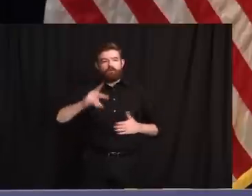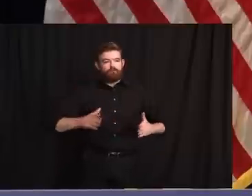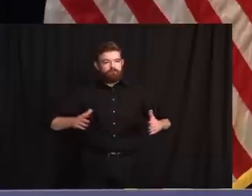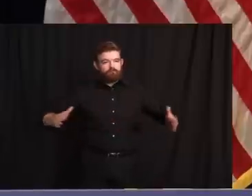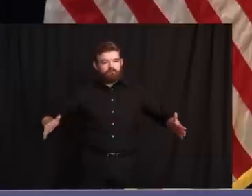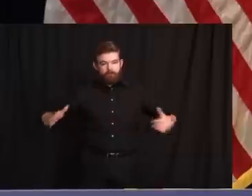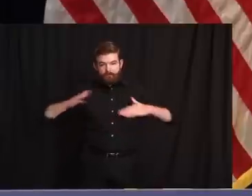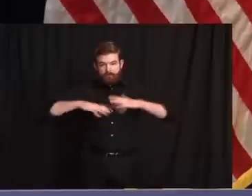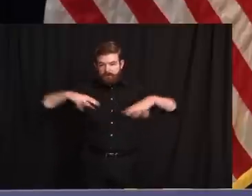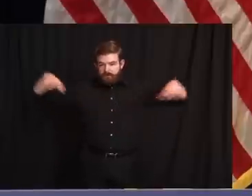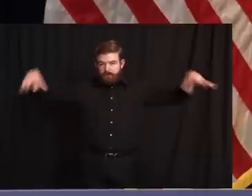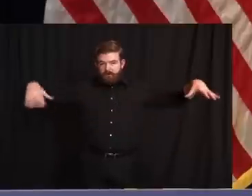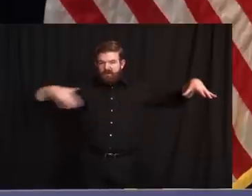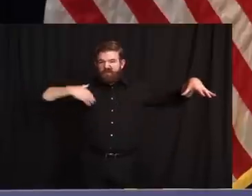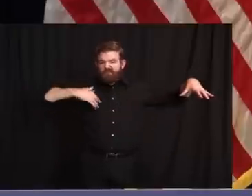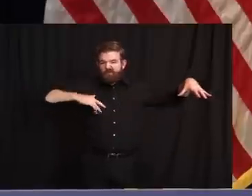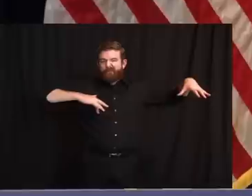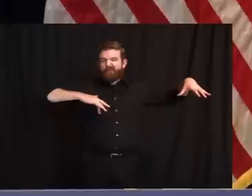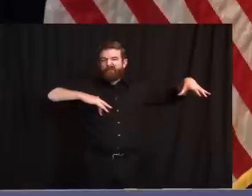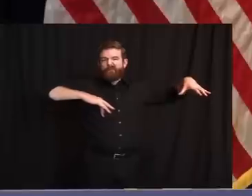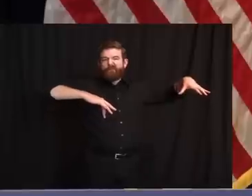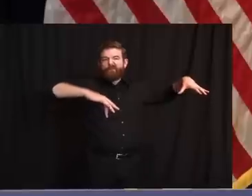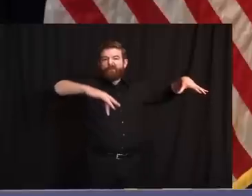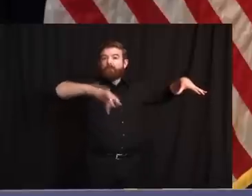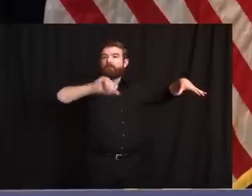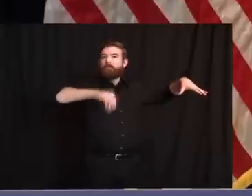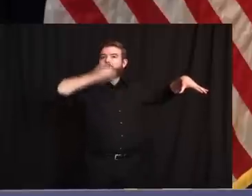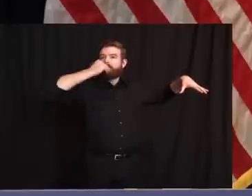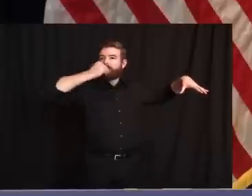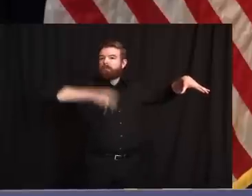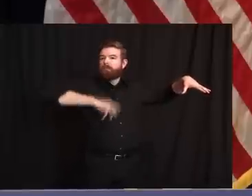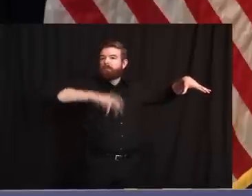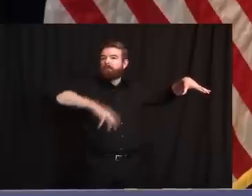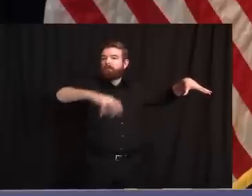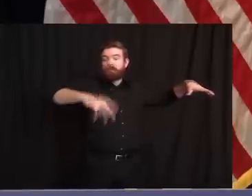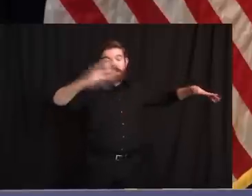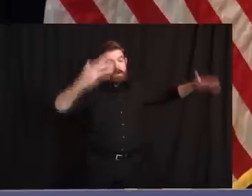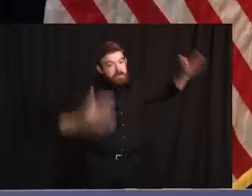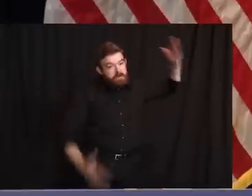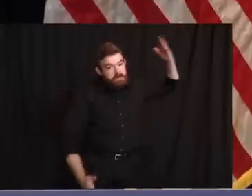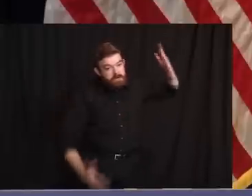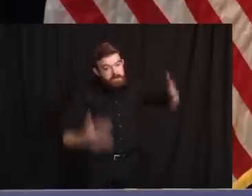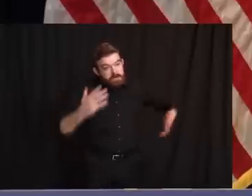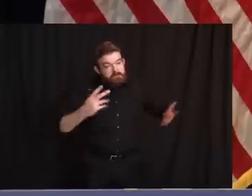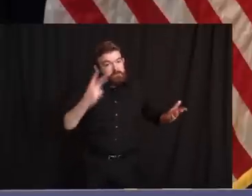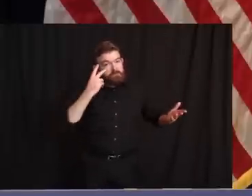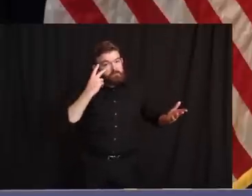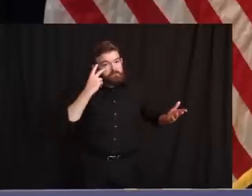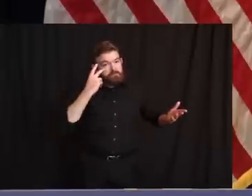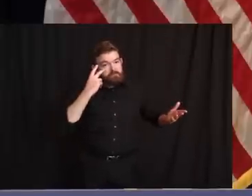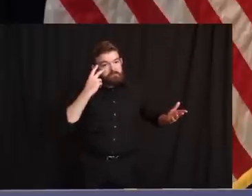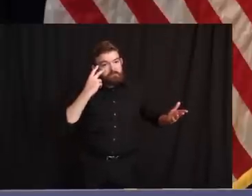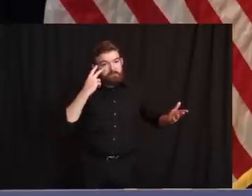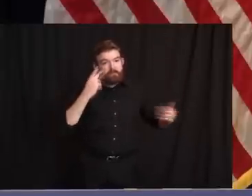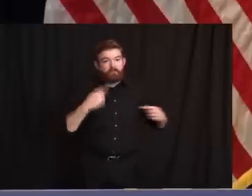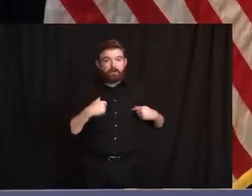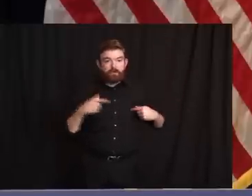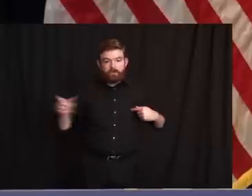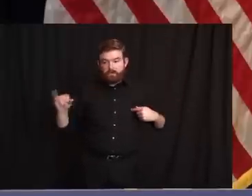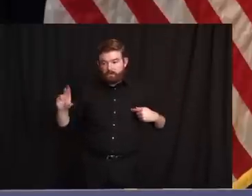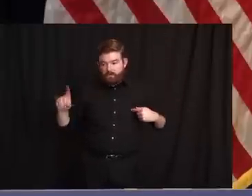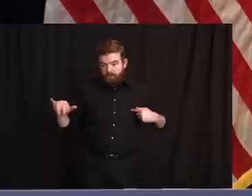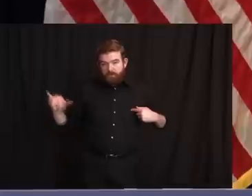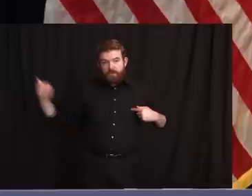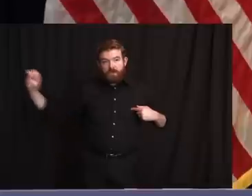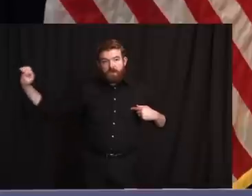that may not otherwise have been. And I think Judy and Ed would want me to remind you that, again, outdoors, this virus is a lot